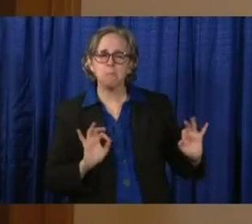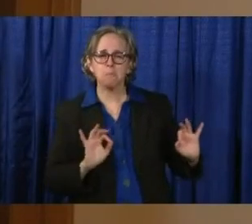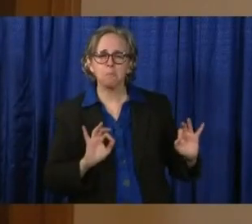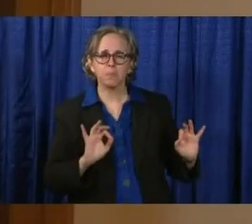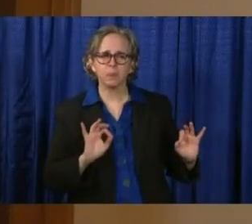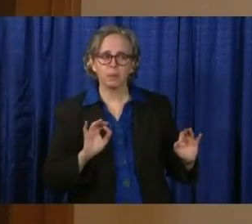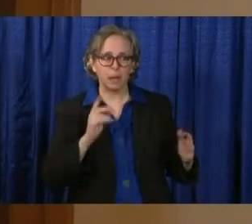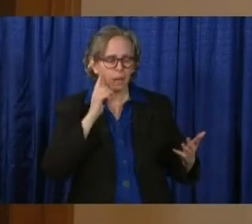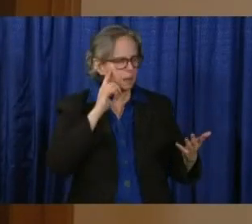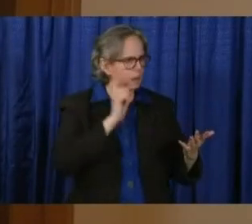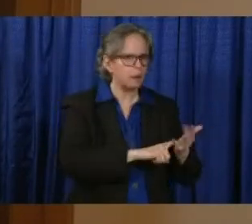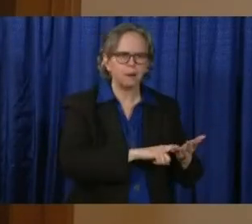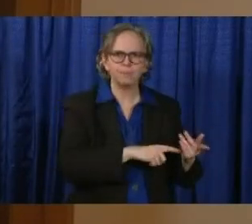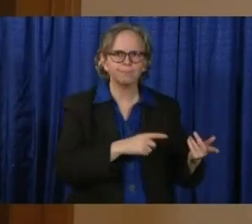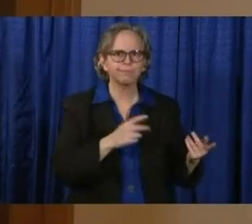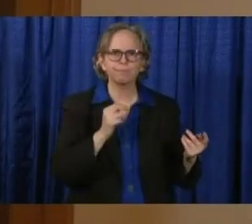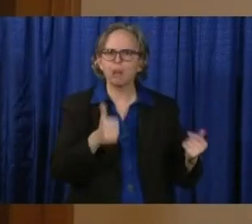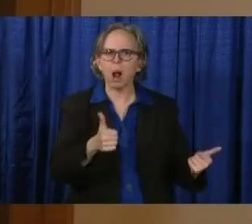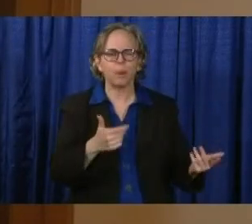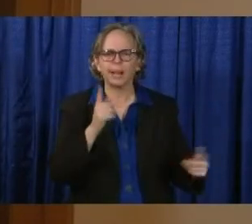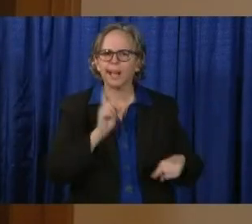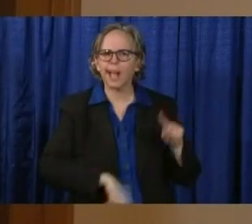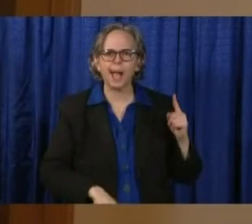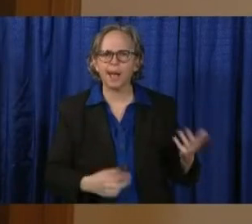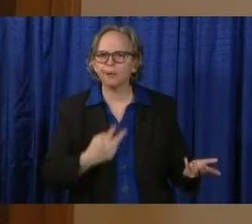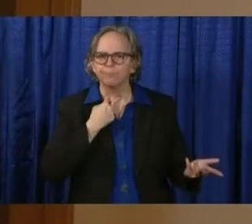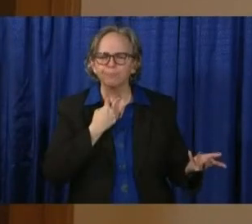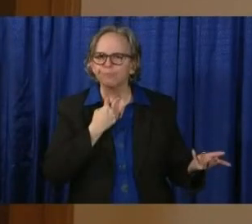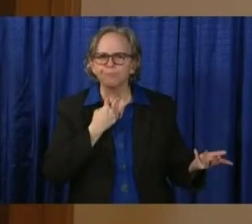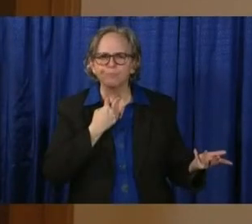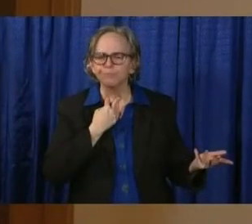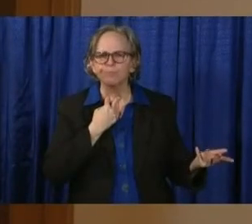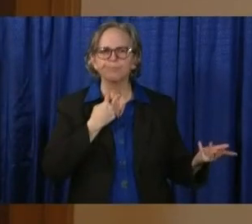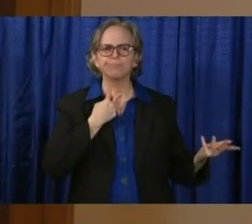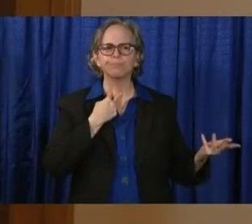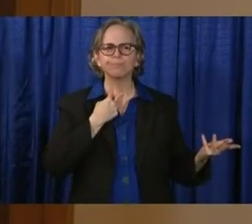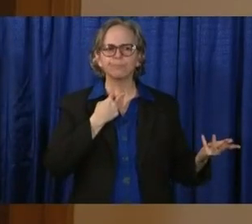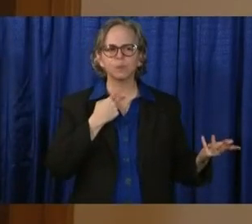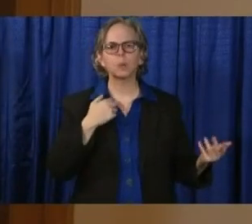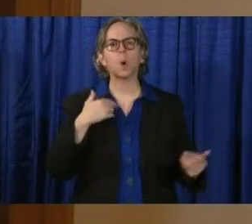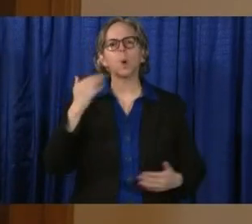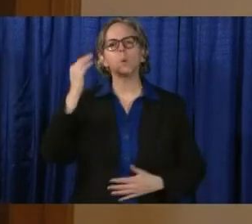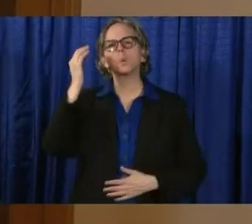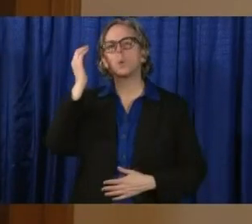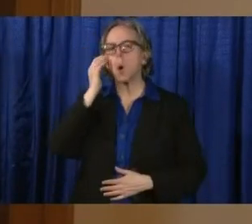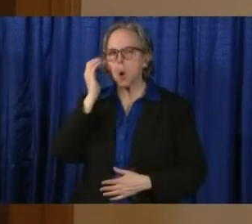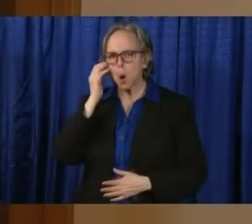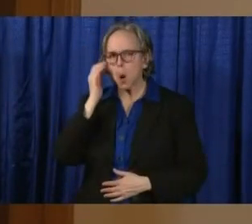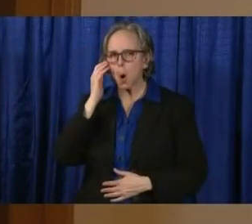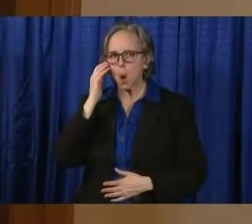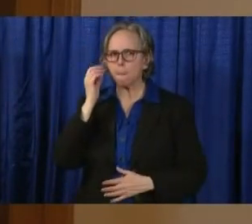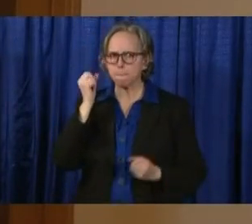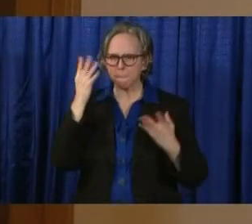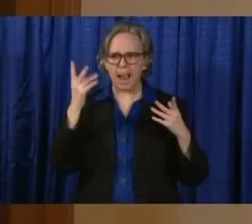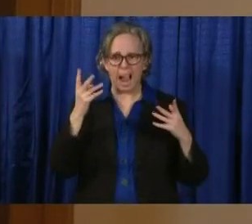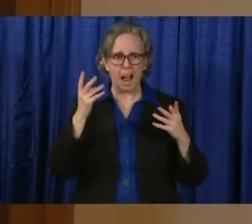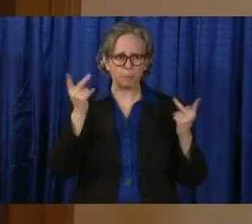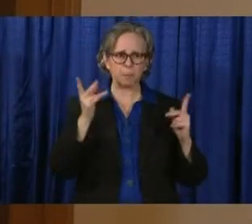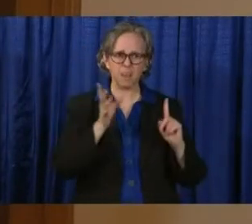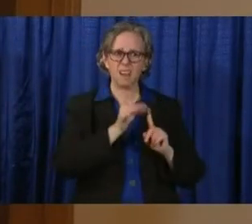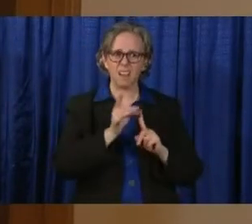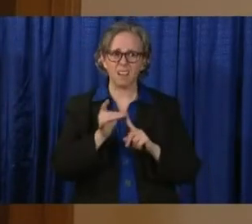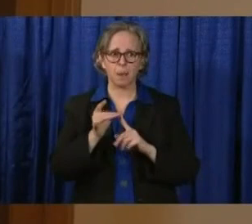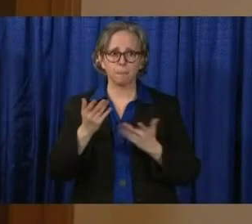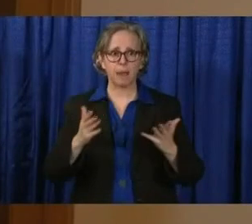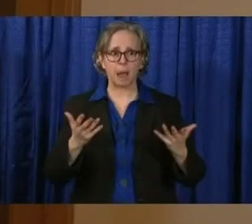a very, very small subset of them. And we know that many of them have potentially recovered at